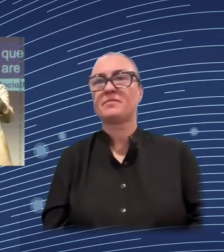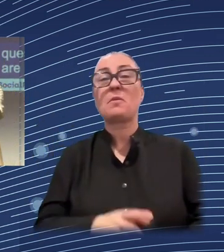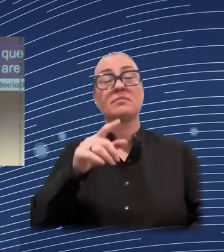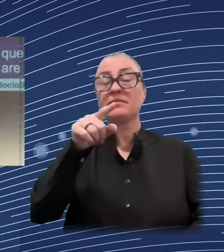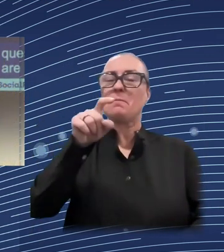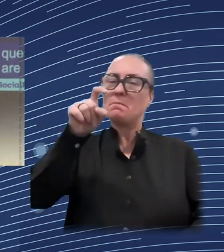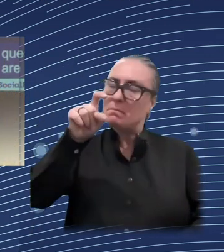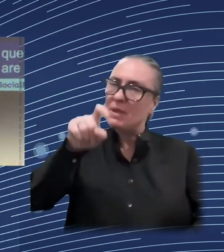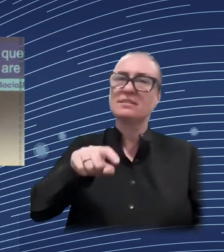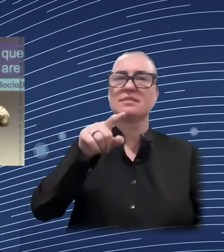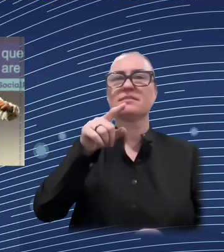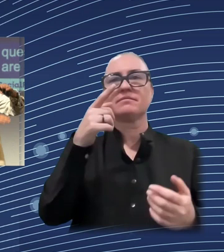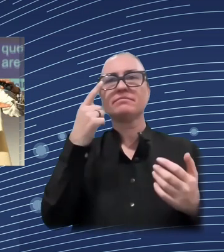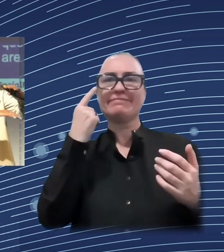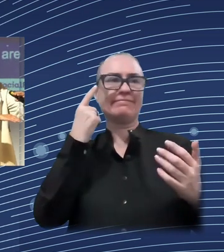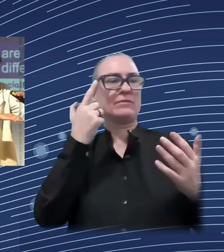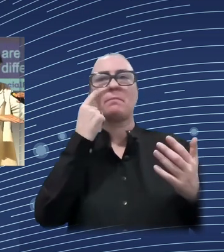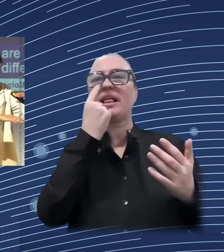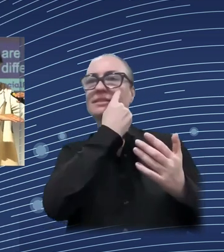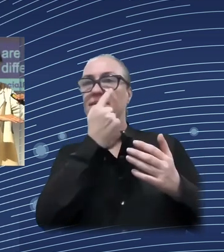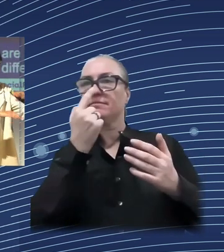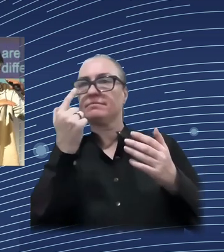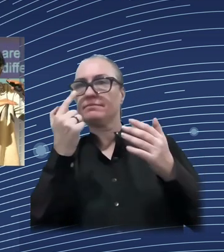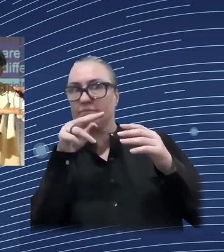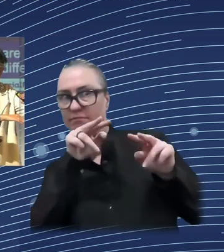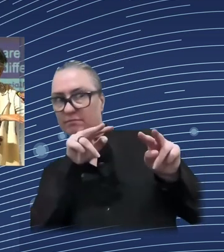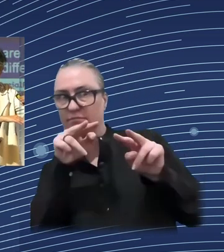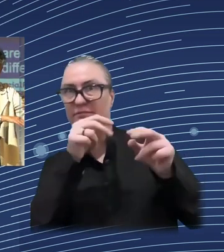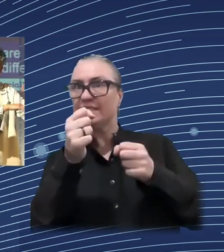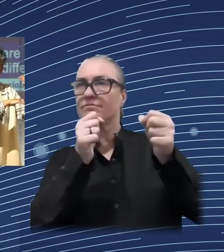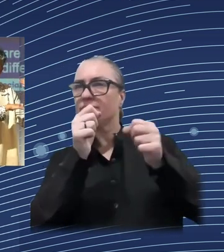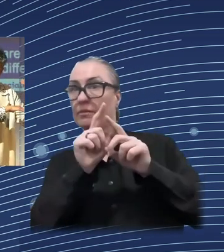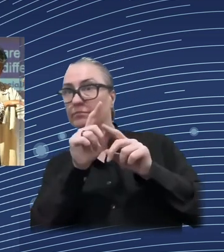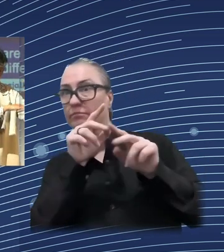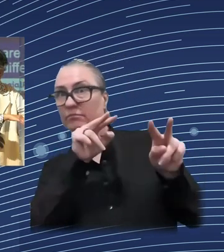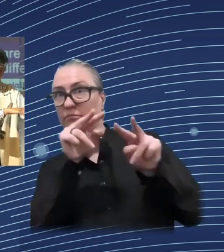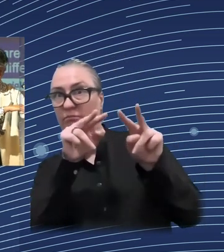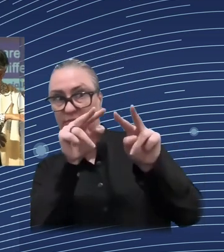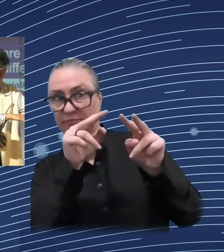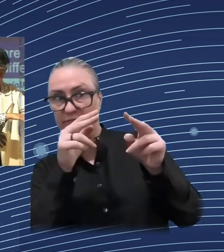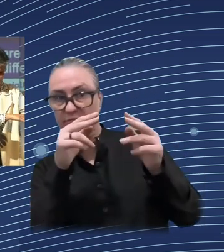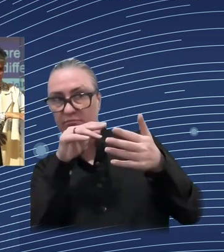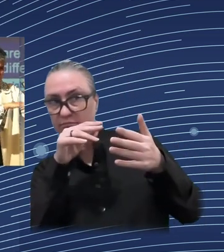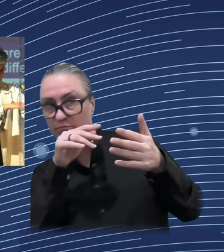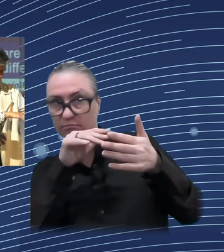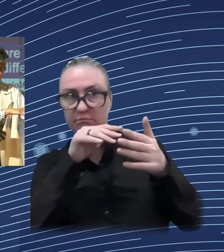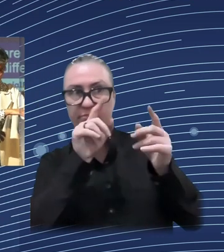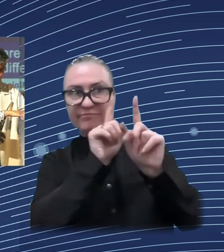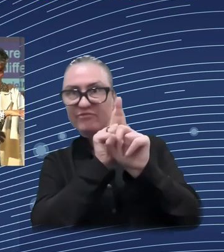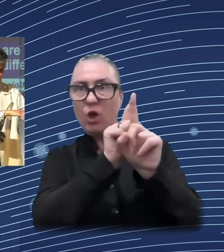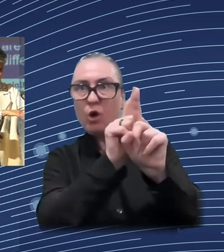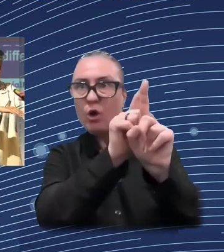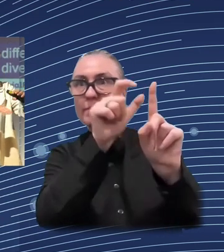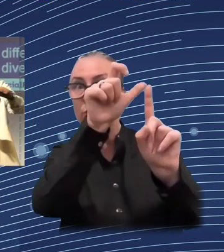and those that take the placebo. You control for the differences. And once these differences, previous to taking the medicine, as being